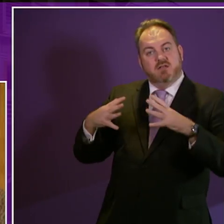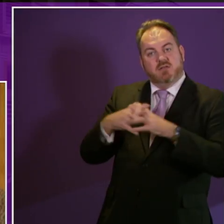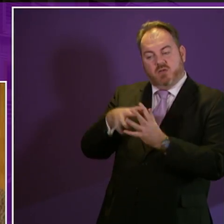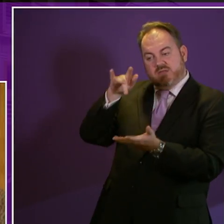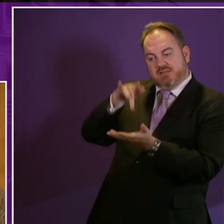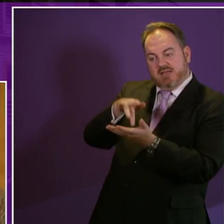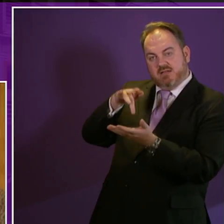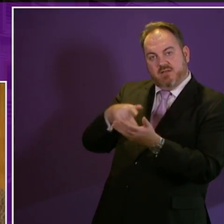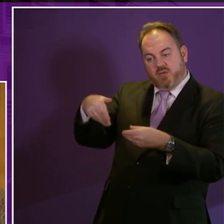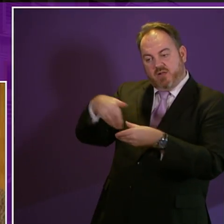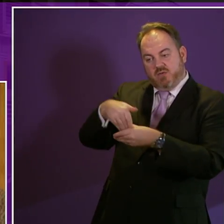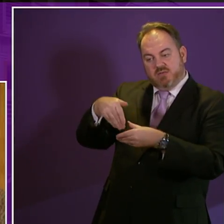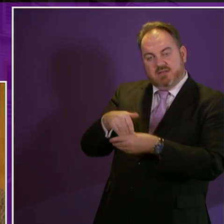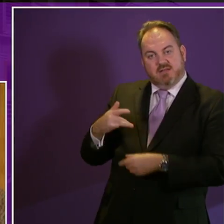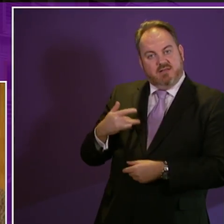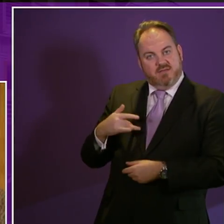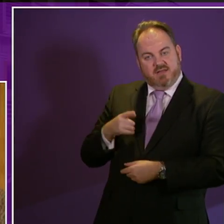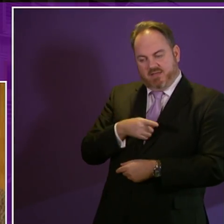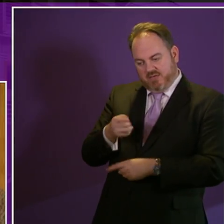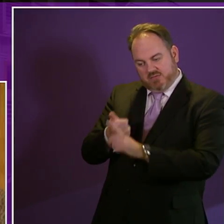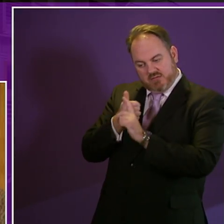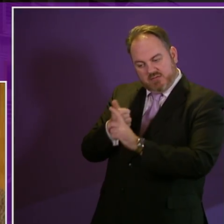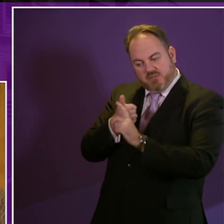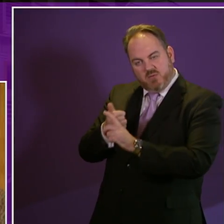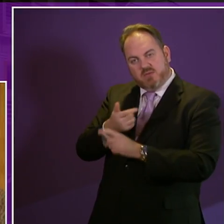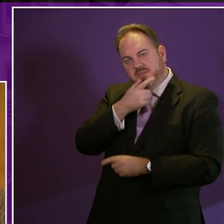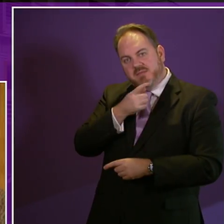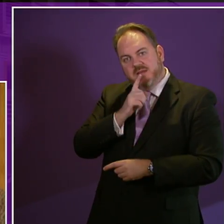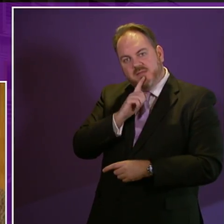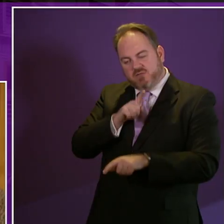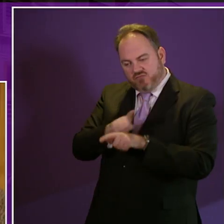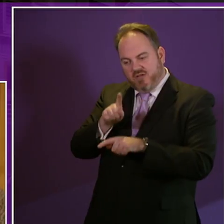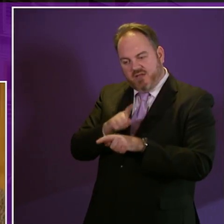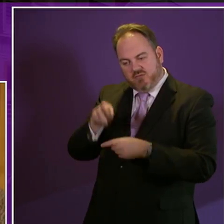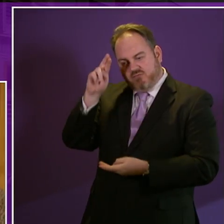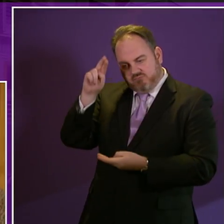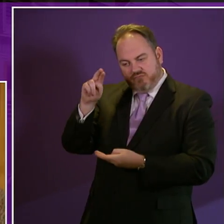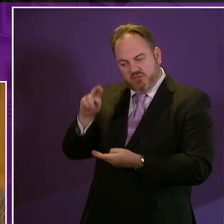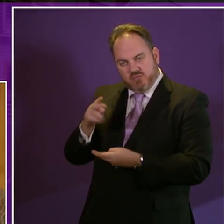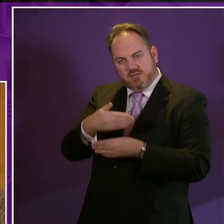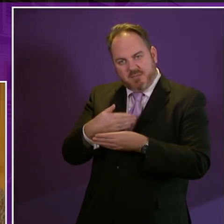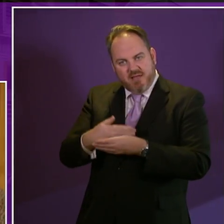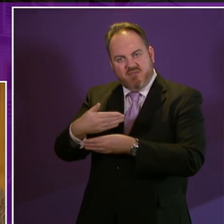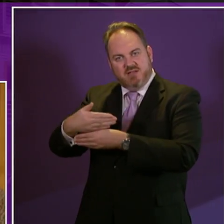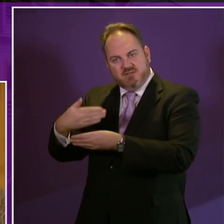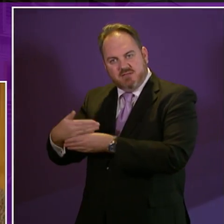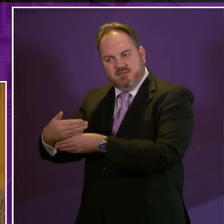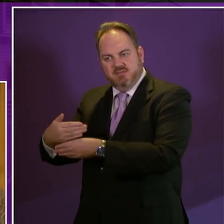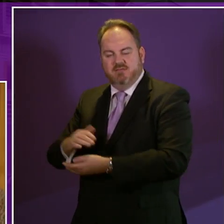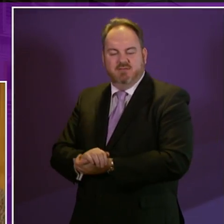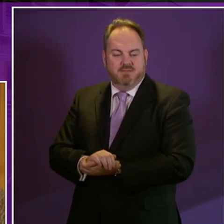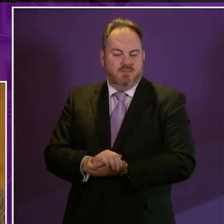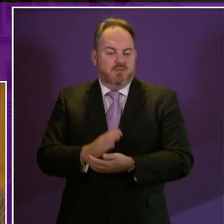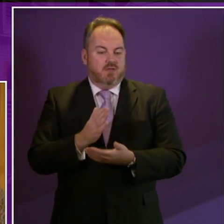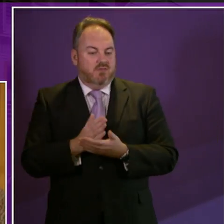an organisation that equips disabled people with skills needed to break down barriers and seek employment however